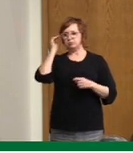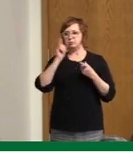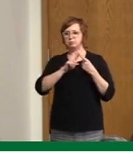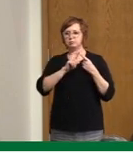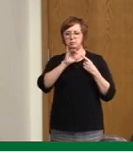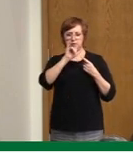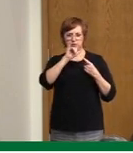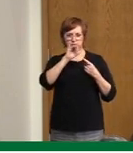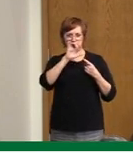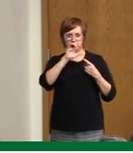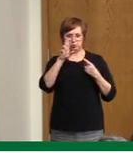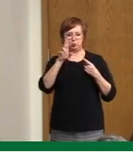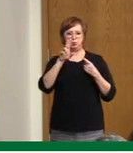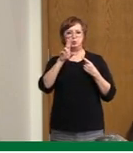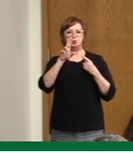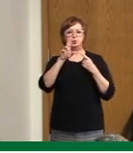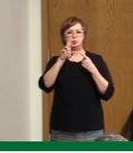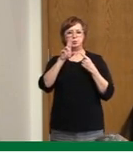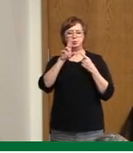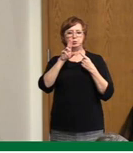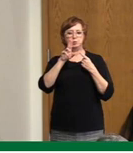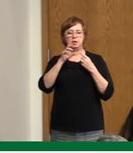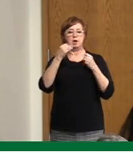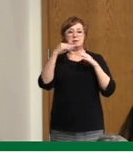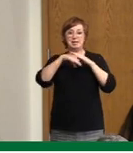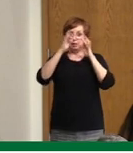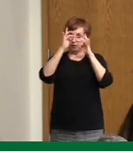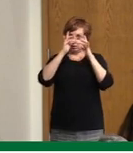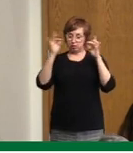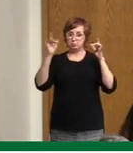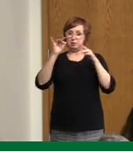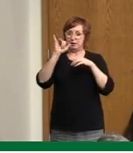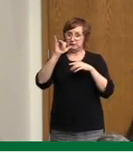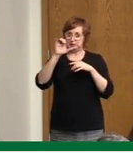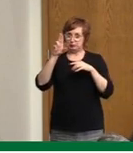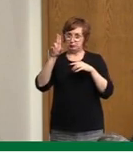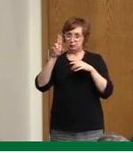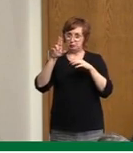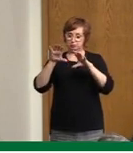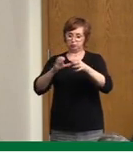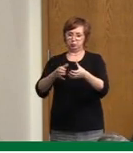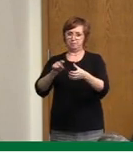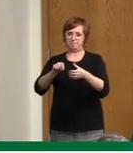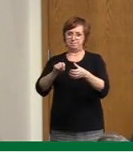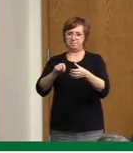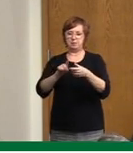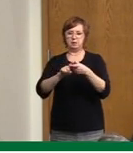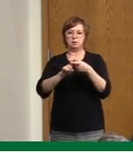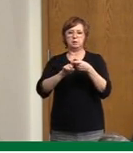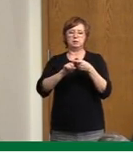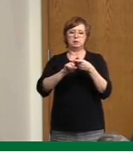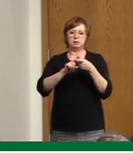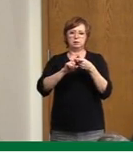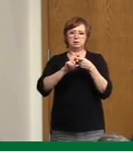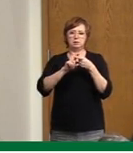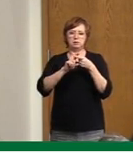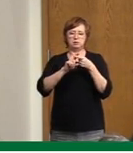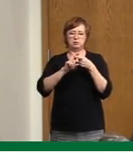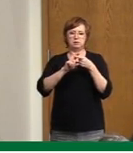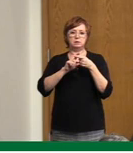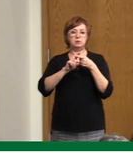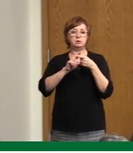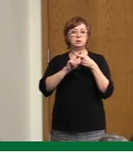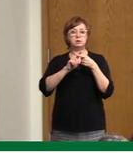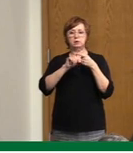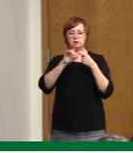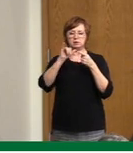ICU, which again shows that, you know, we have hospitalizations in each age group, but ICU is more in the older age